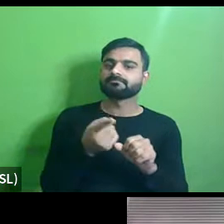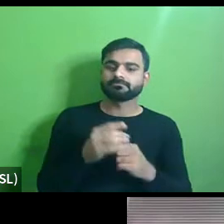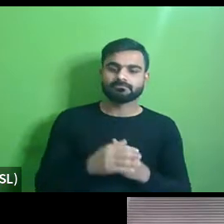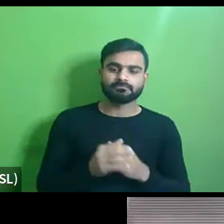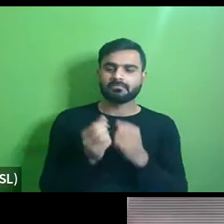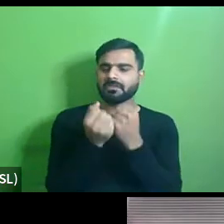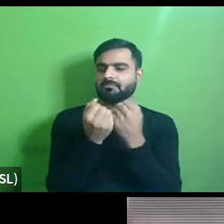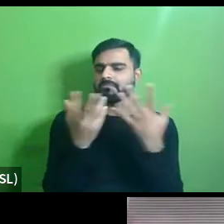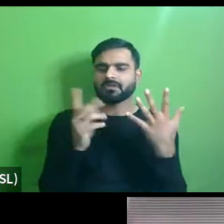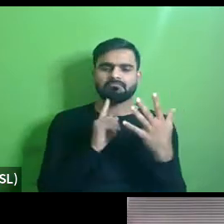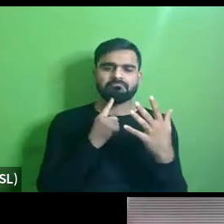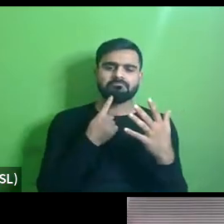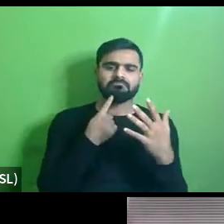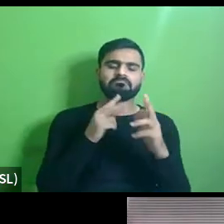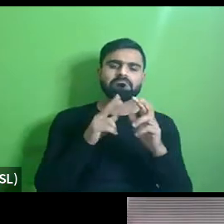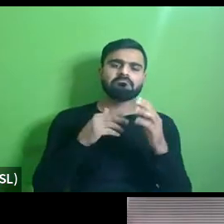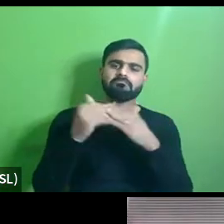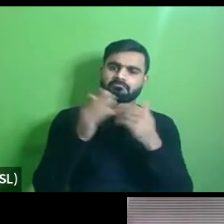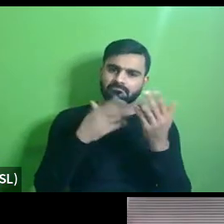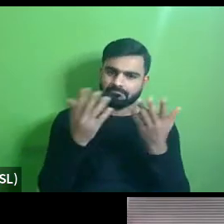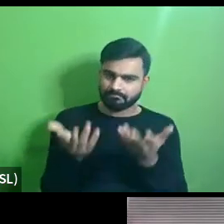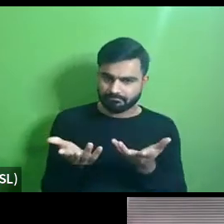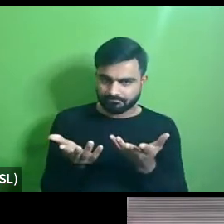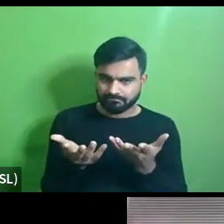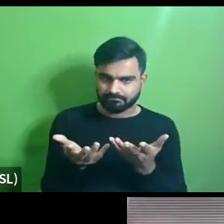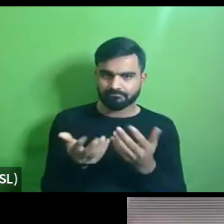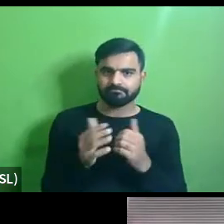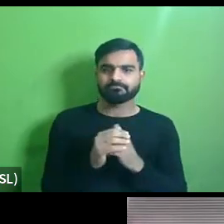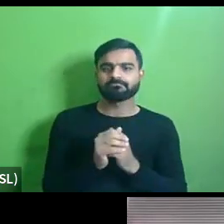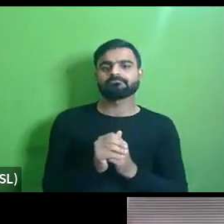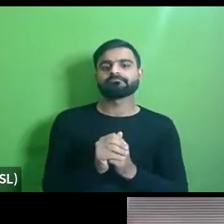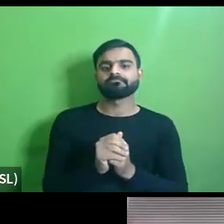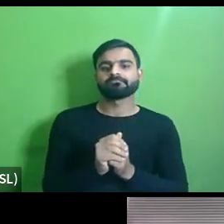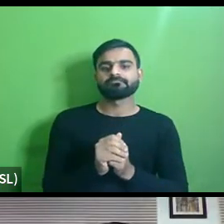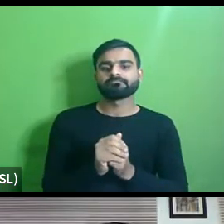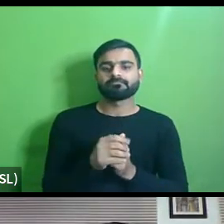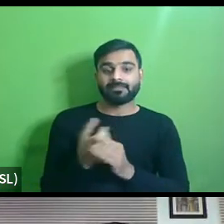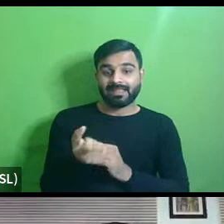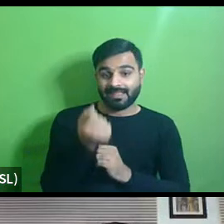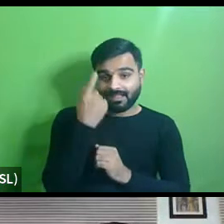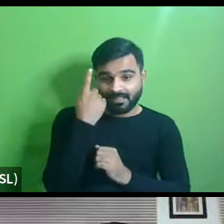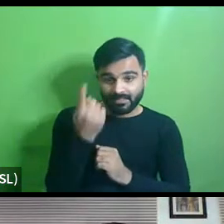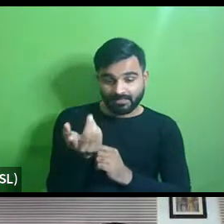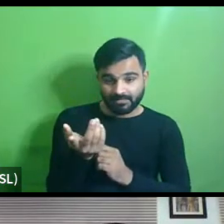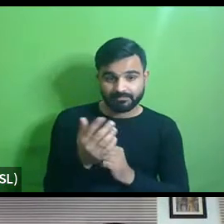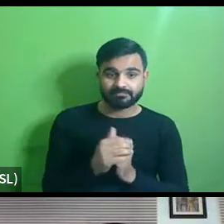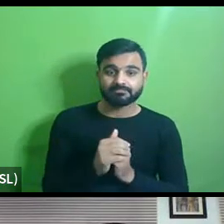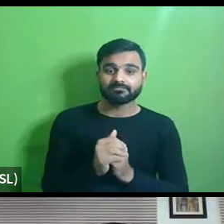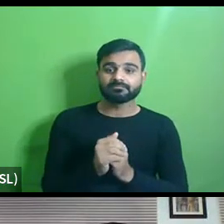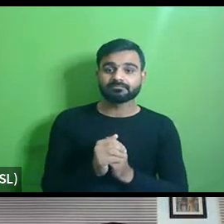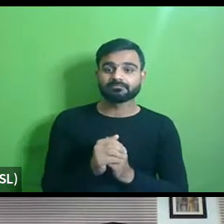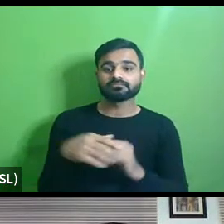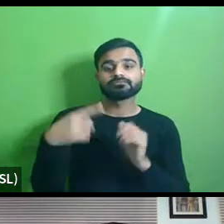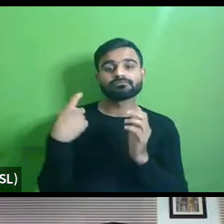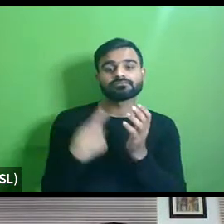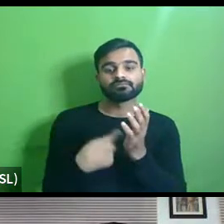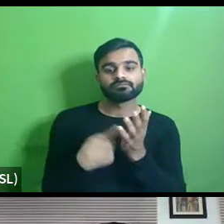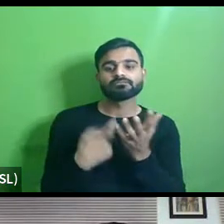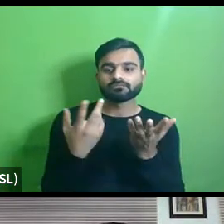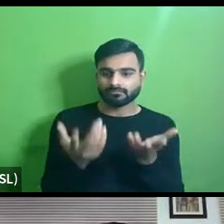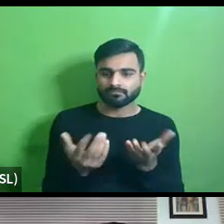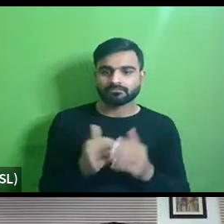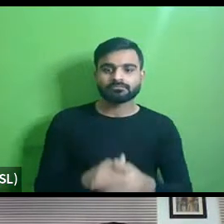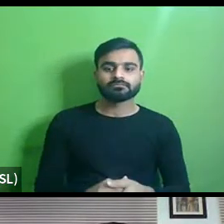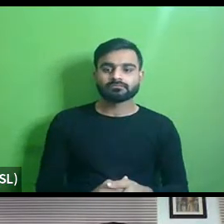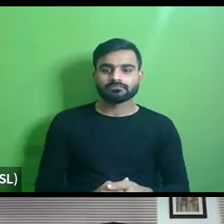serious issues about capacity in terms of um you know understanding the i mean there are enough rule books by the way uh